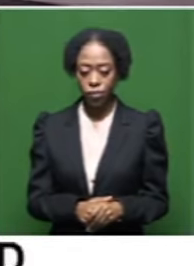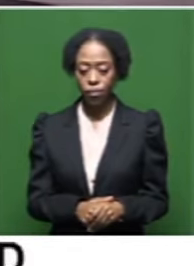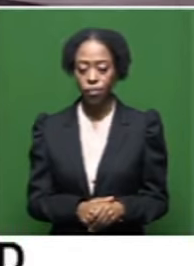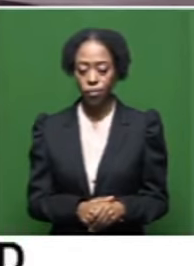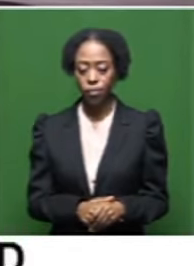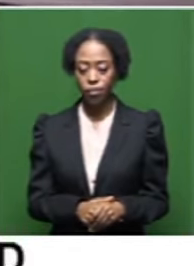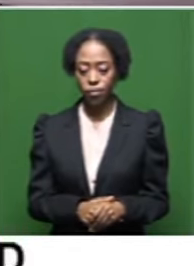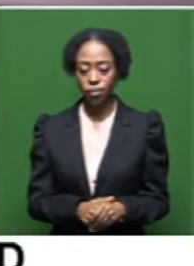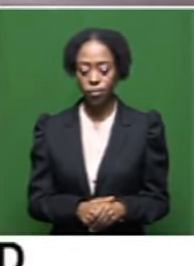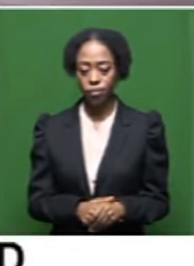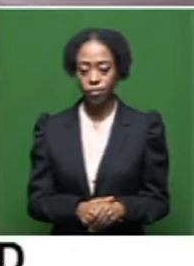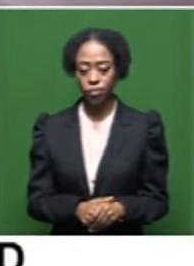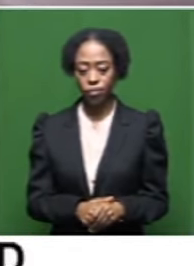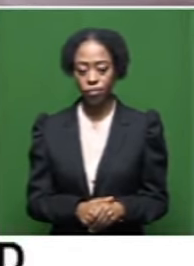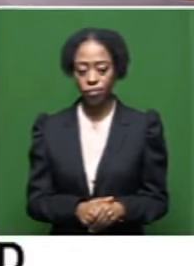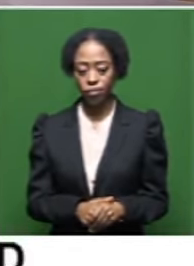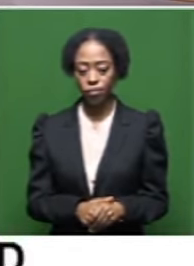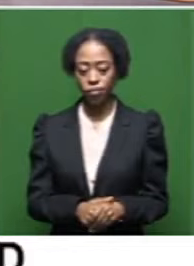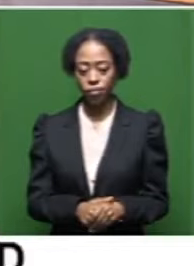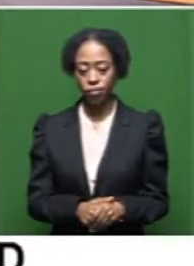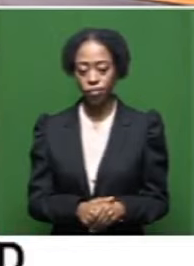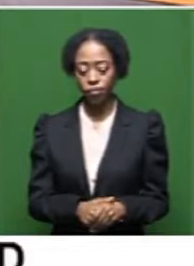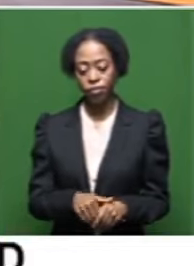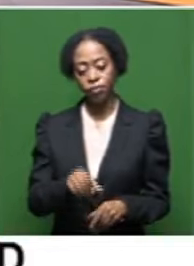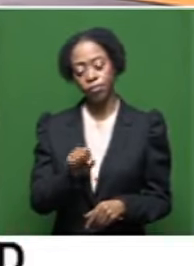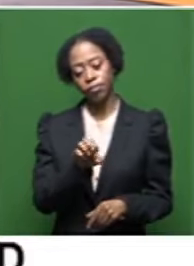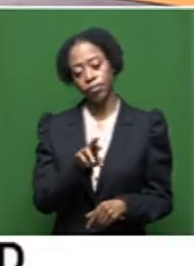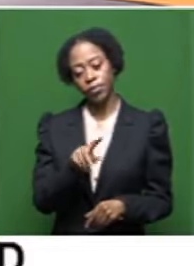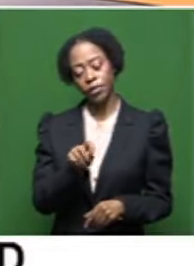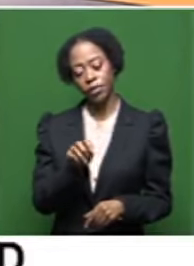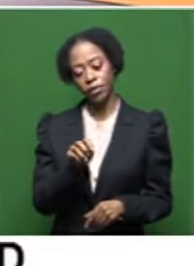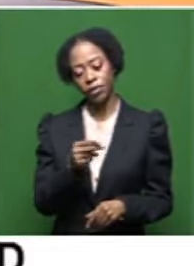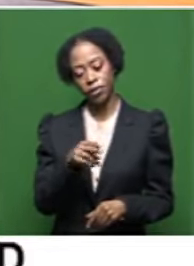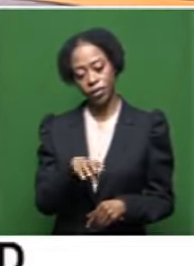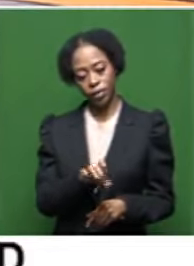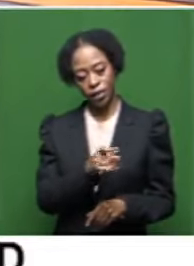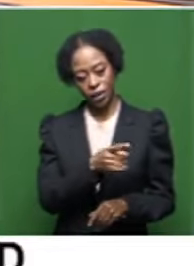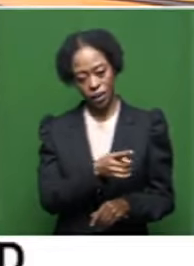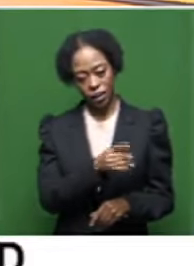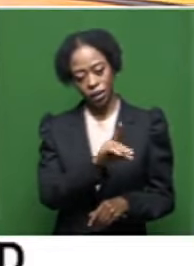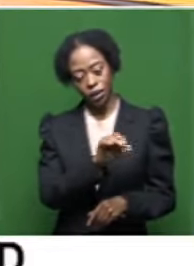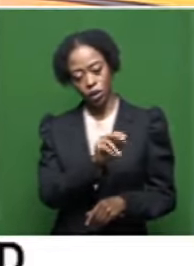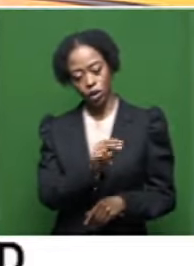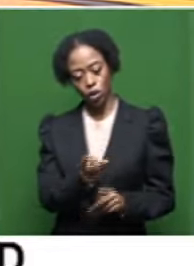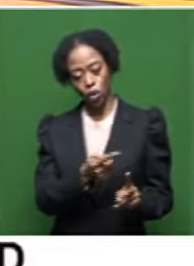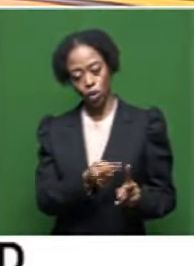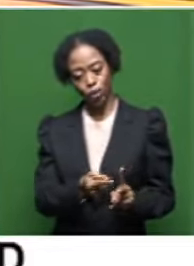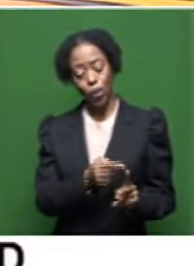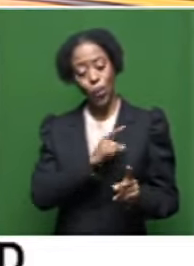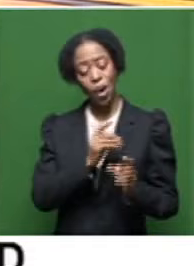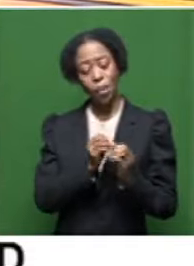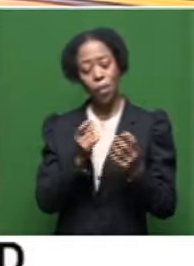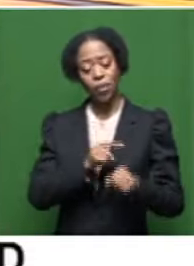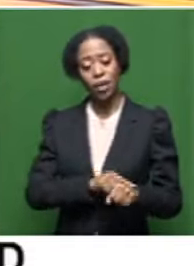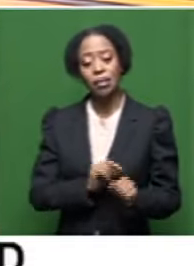him and, um, um, Brawali Sirote, you know, you, you look at those people because, very often